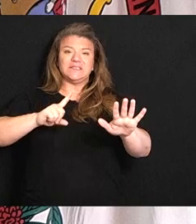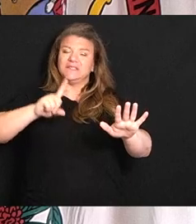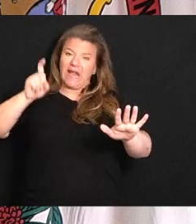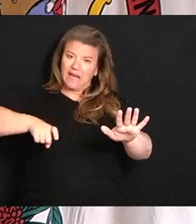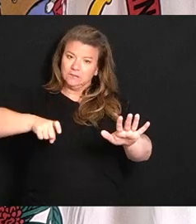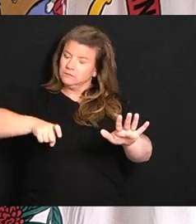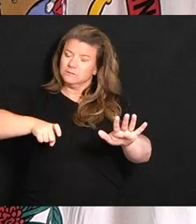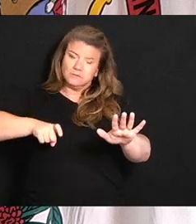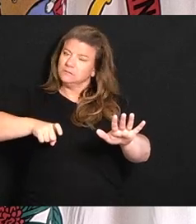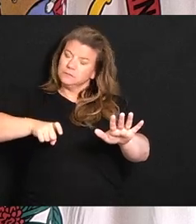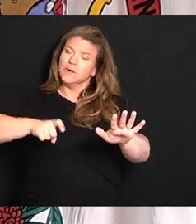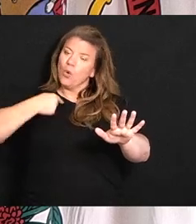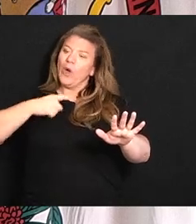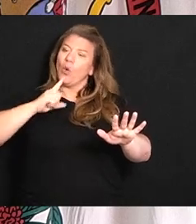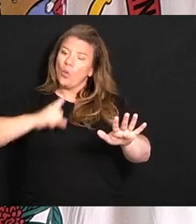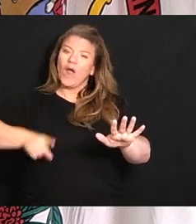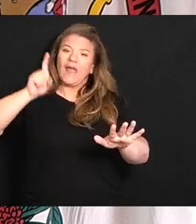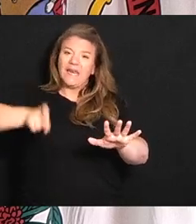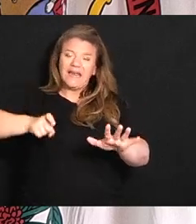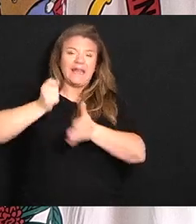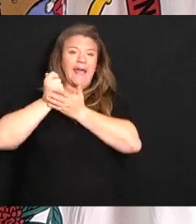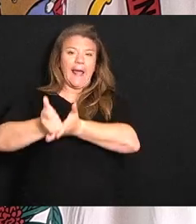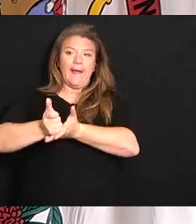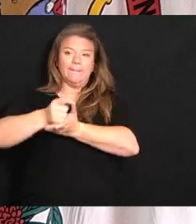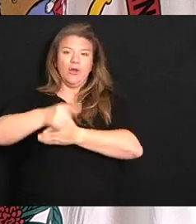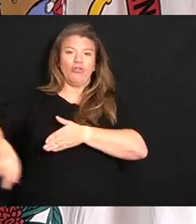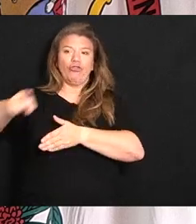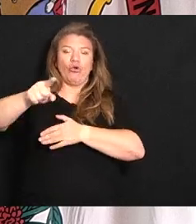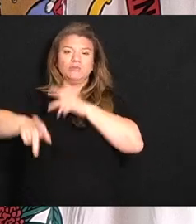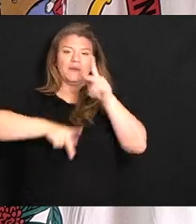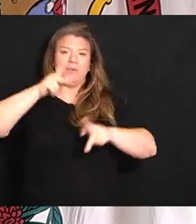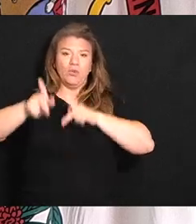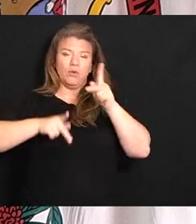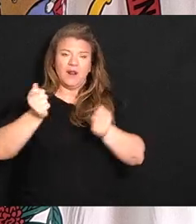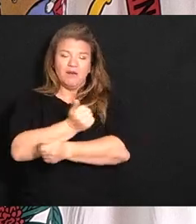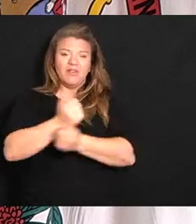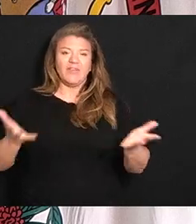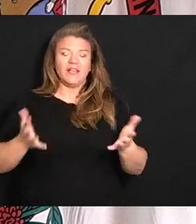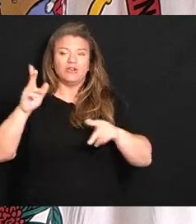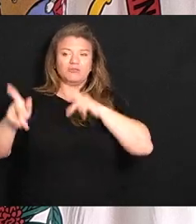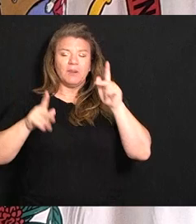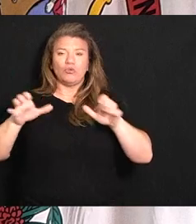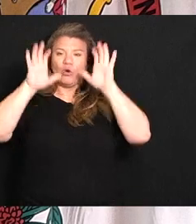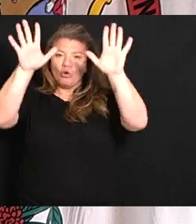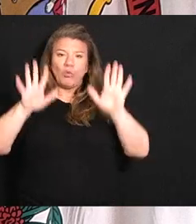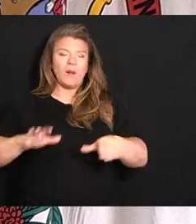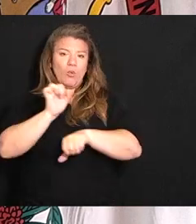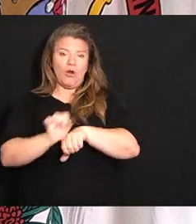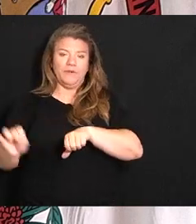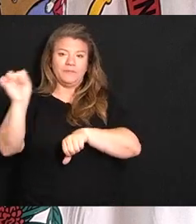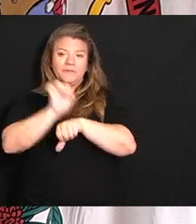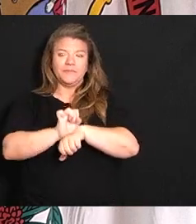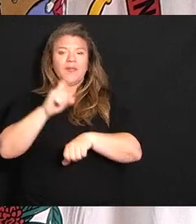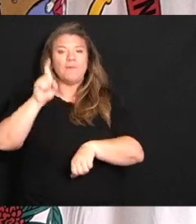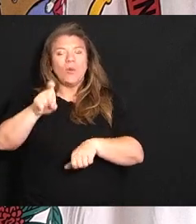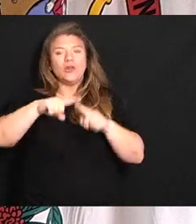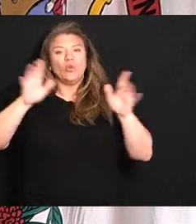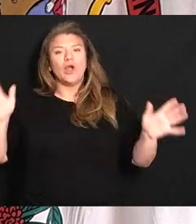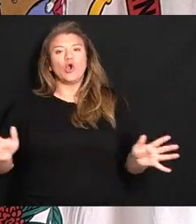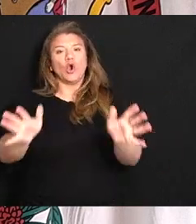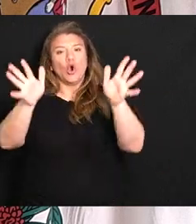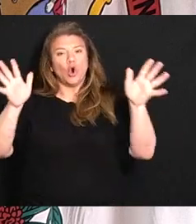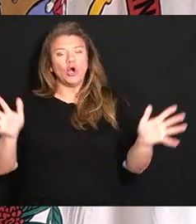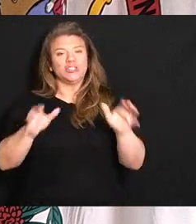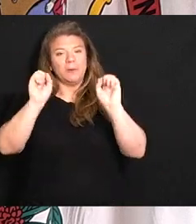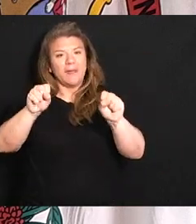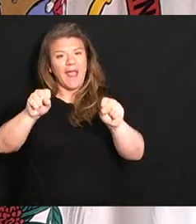I mean we really need to absolutely help all those folks in every way and those folks are doing incredible work and we need to encourage and be able